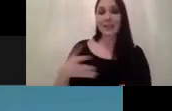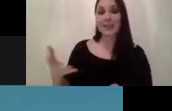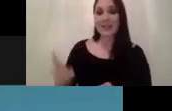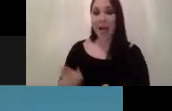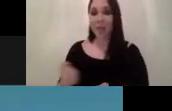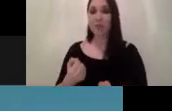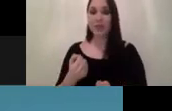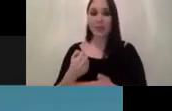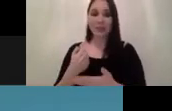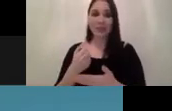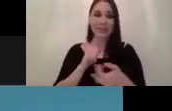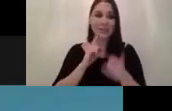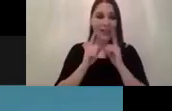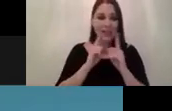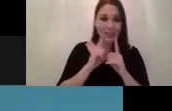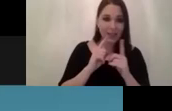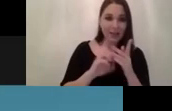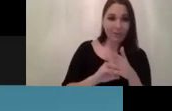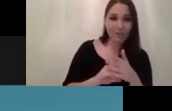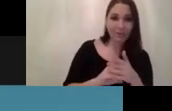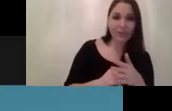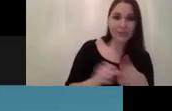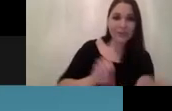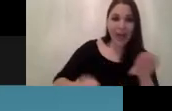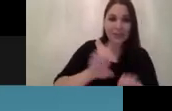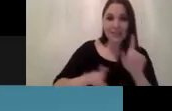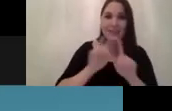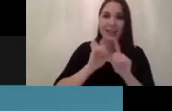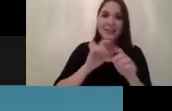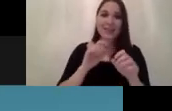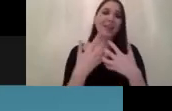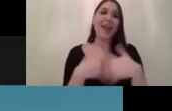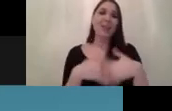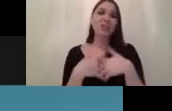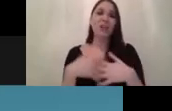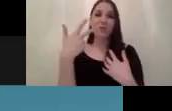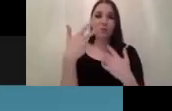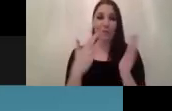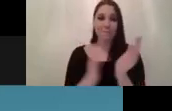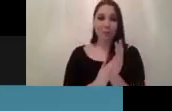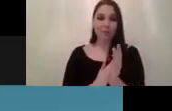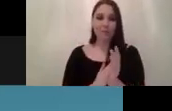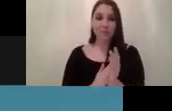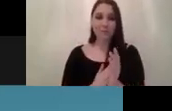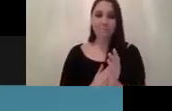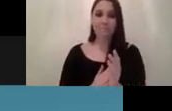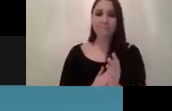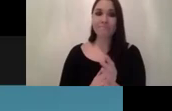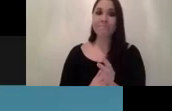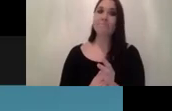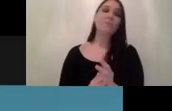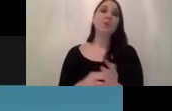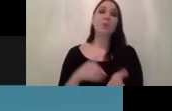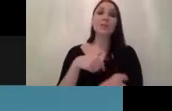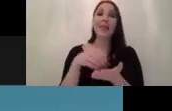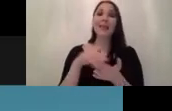scientist data engineer for three months i just you know suggested that what is the revenue so you can sell it as an saas business